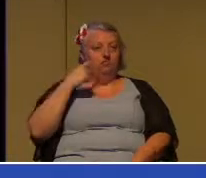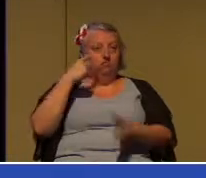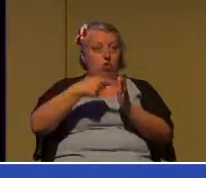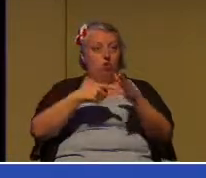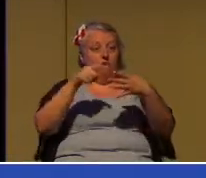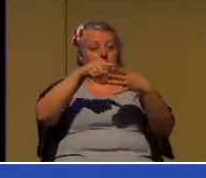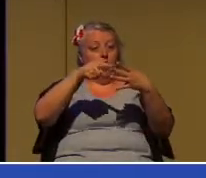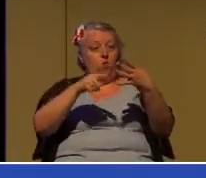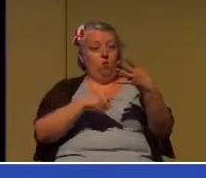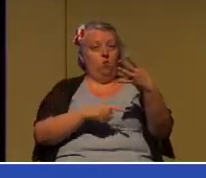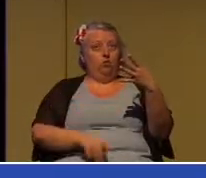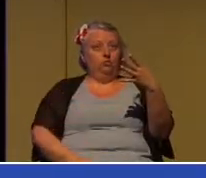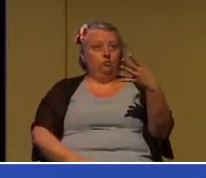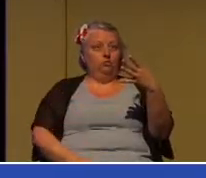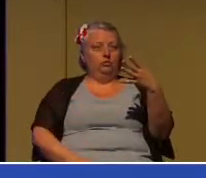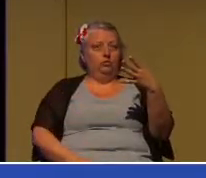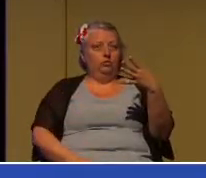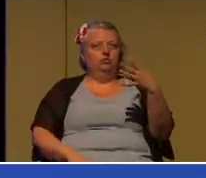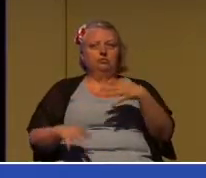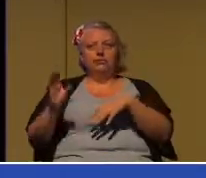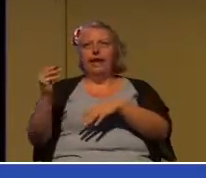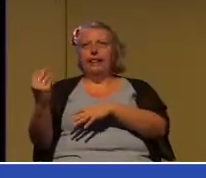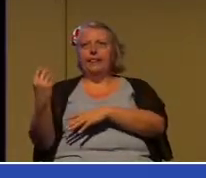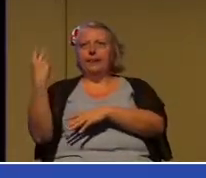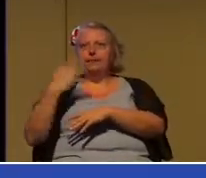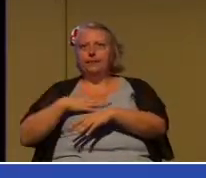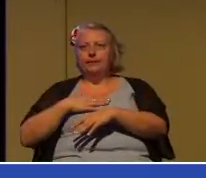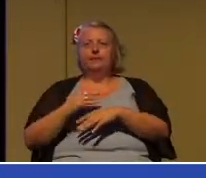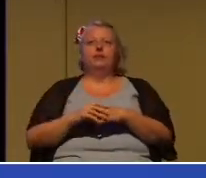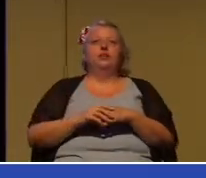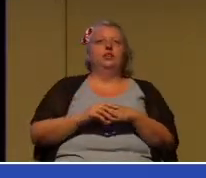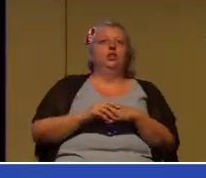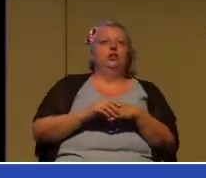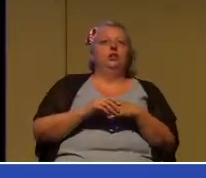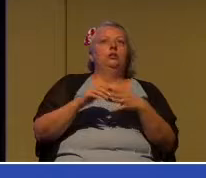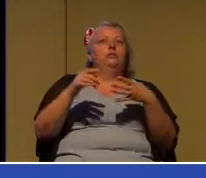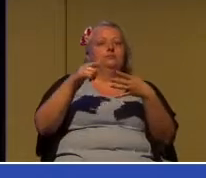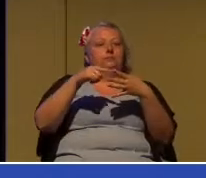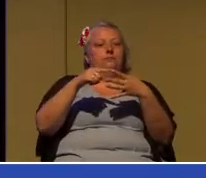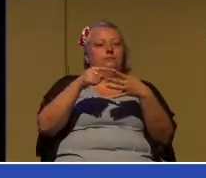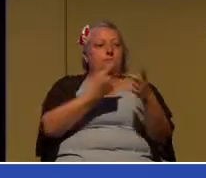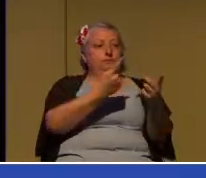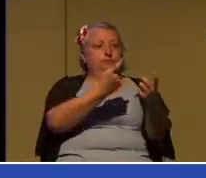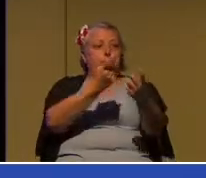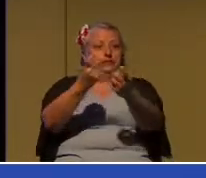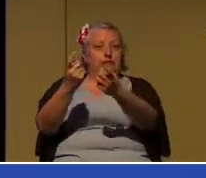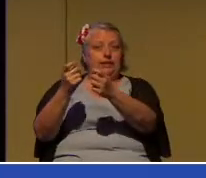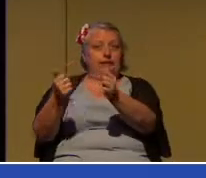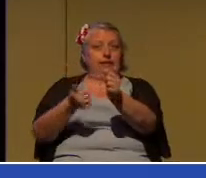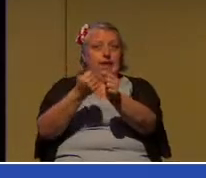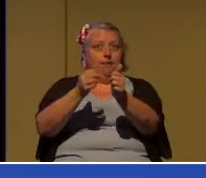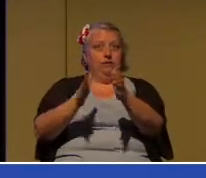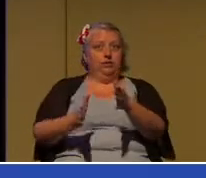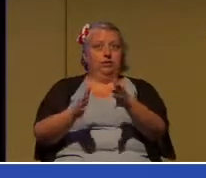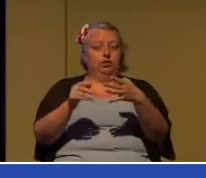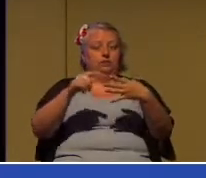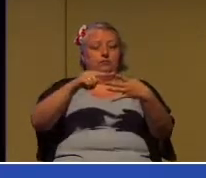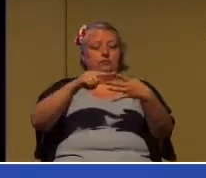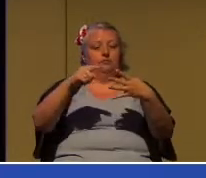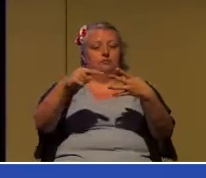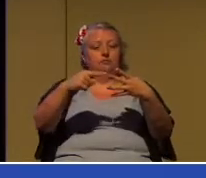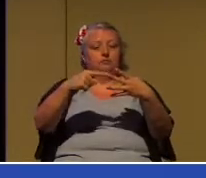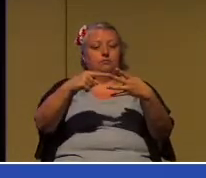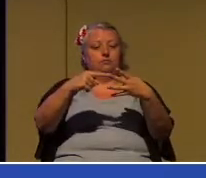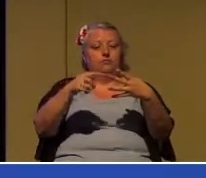just very quickly, leave that verse up. He sent for the disciples, he encouraged them,